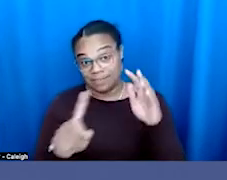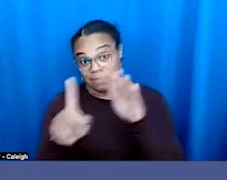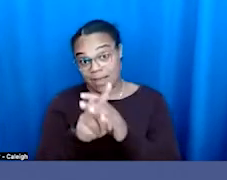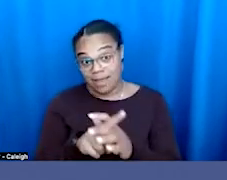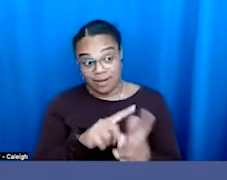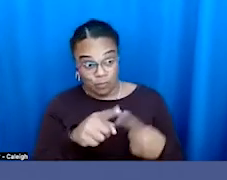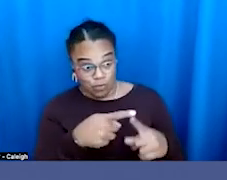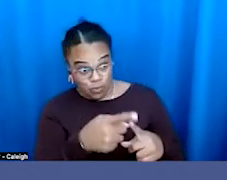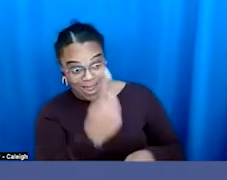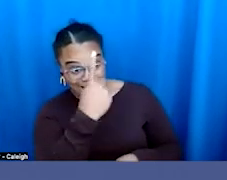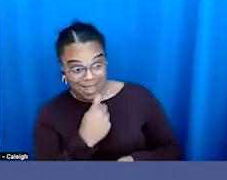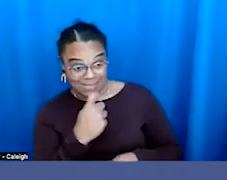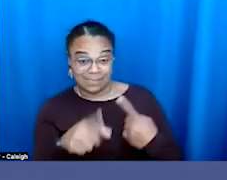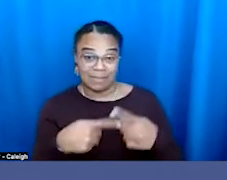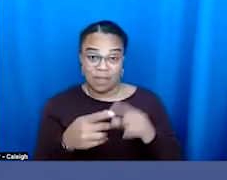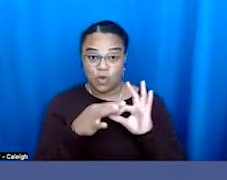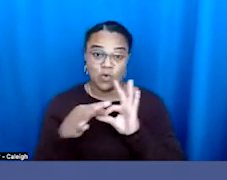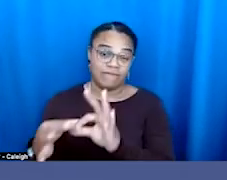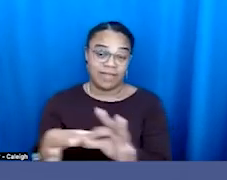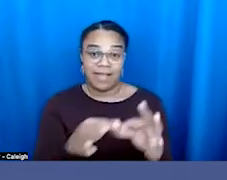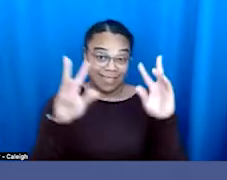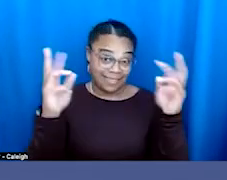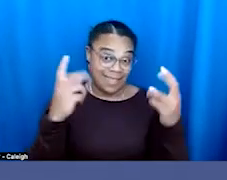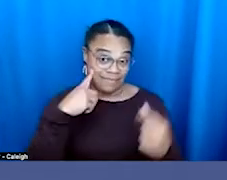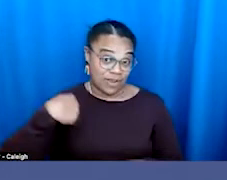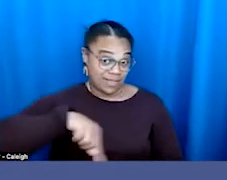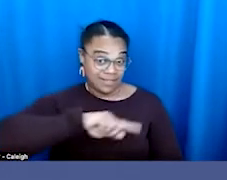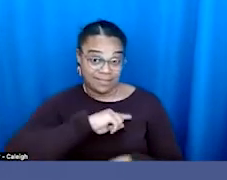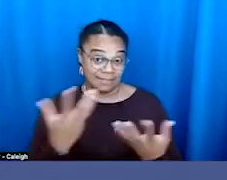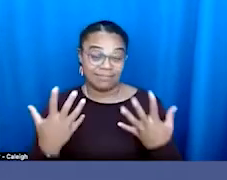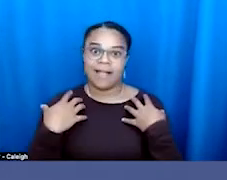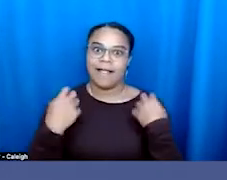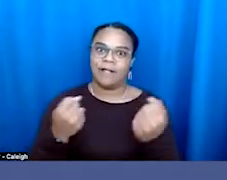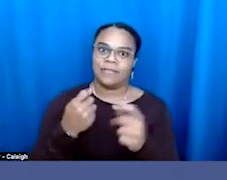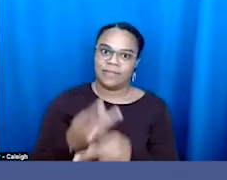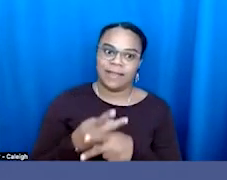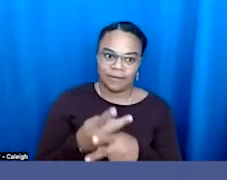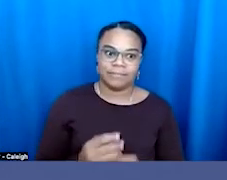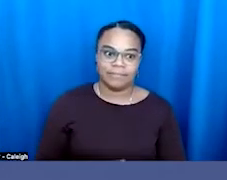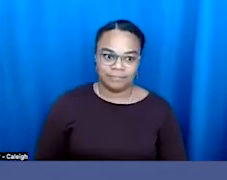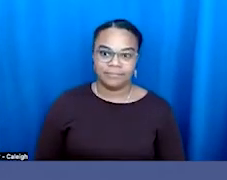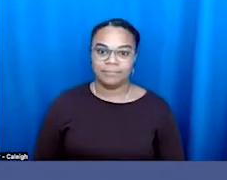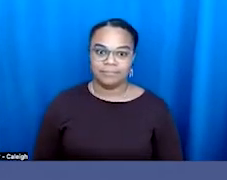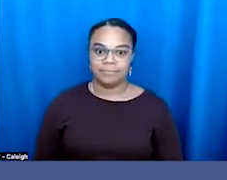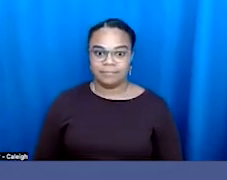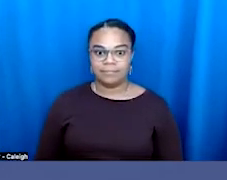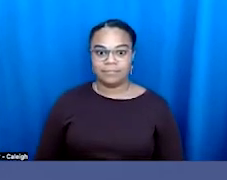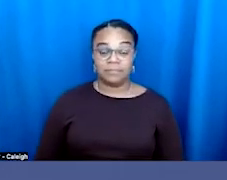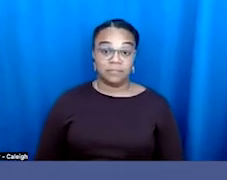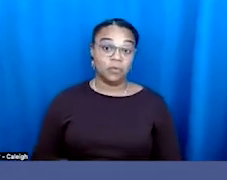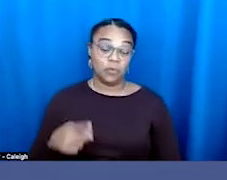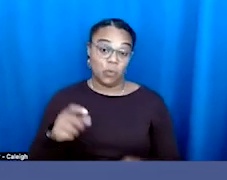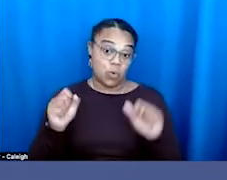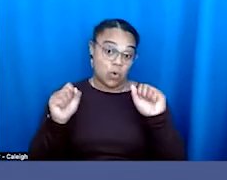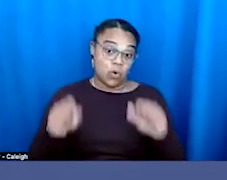question of what's a unifying theme almost, is healthcare. Now, I think you can make a very